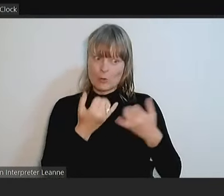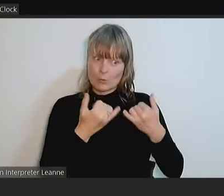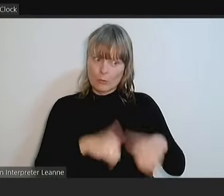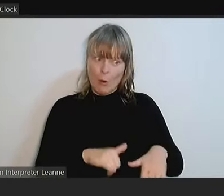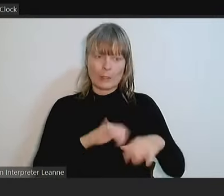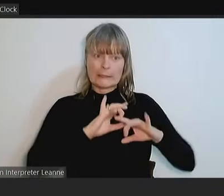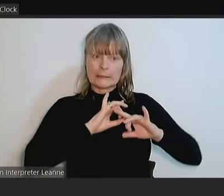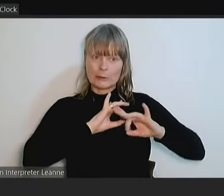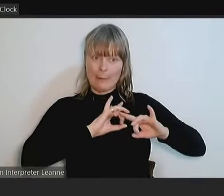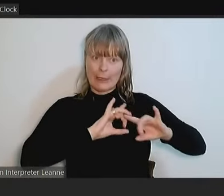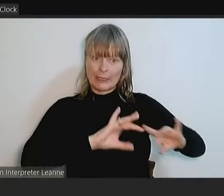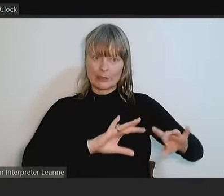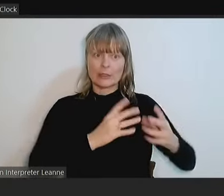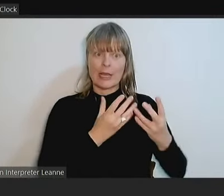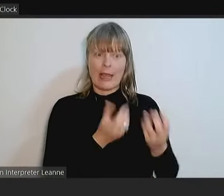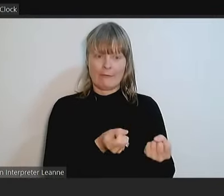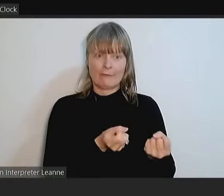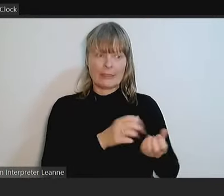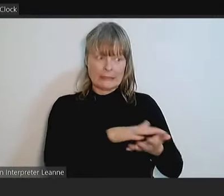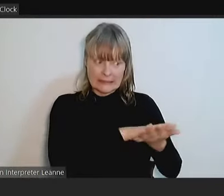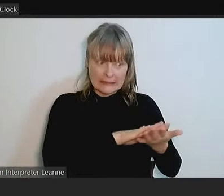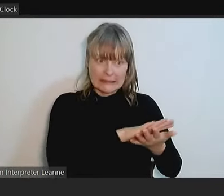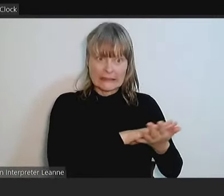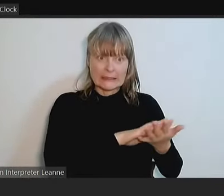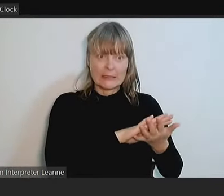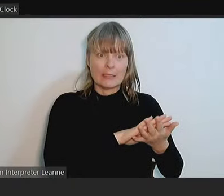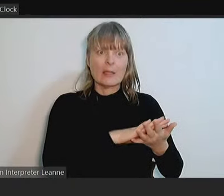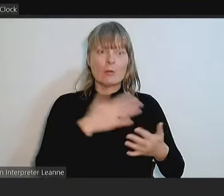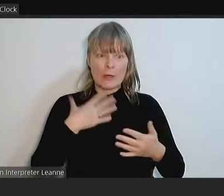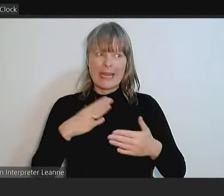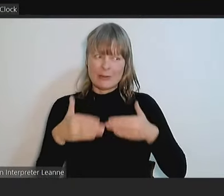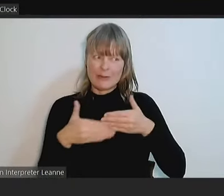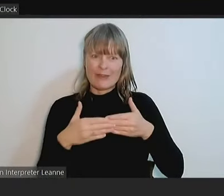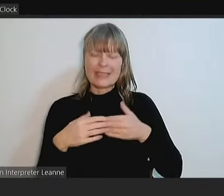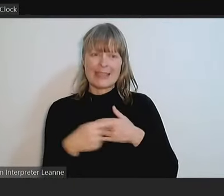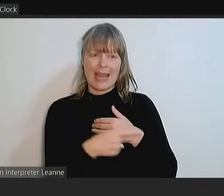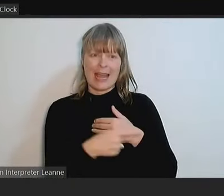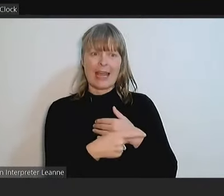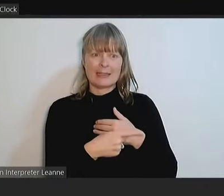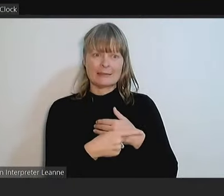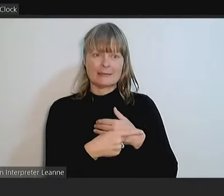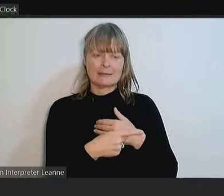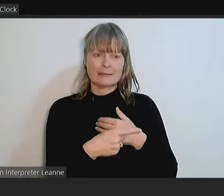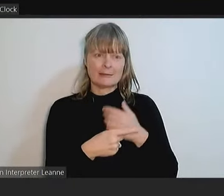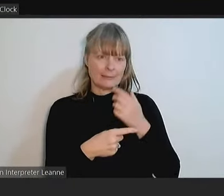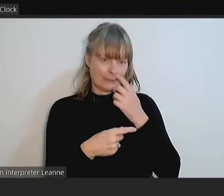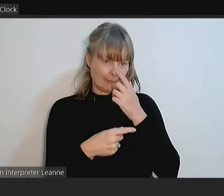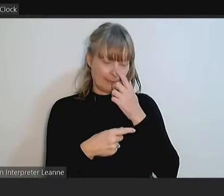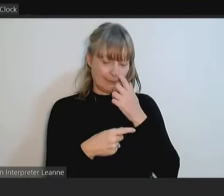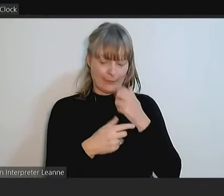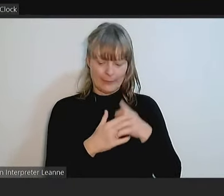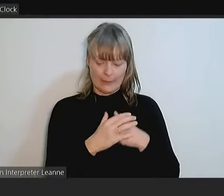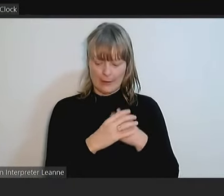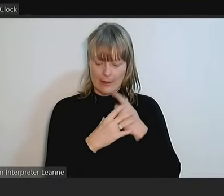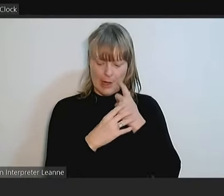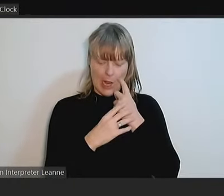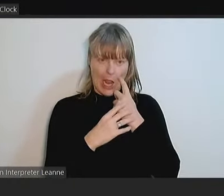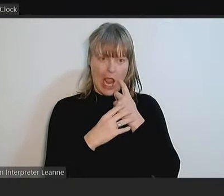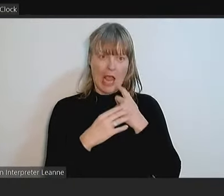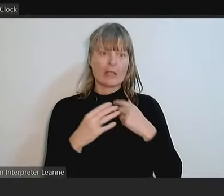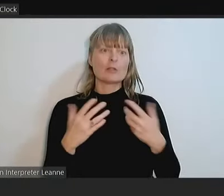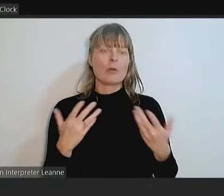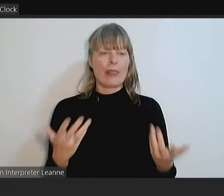and to actually act on it and get it in order. And so that's fundamentally